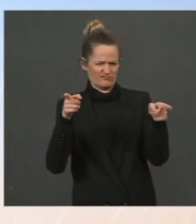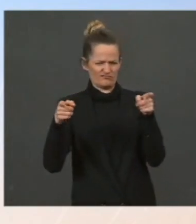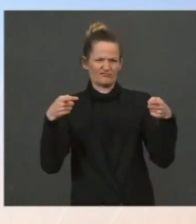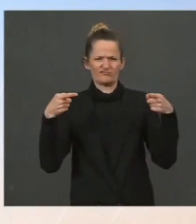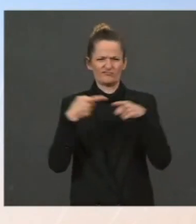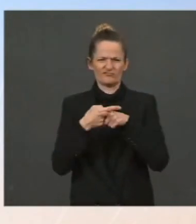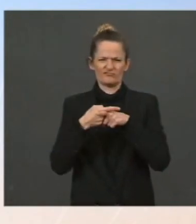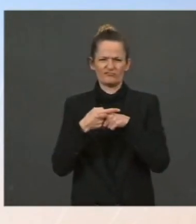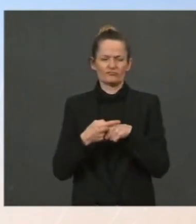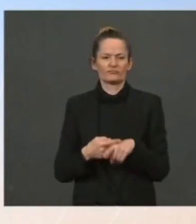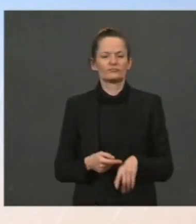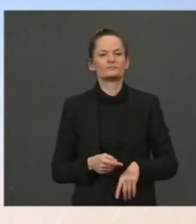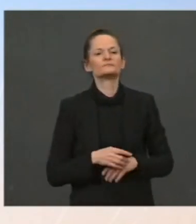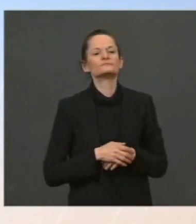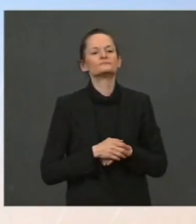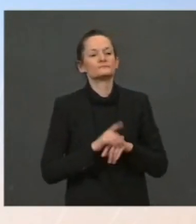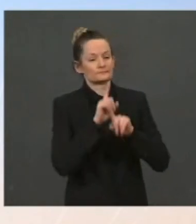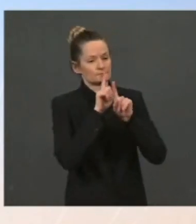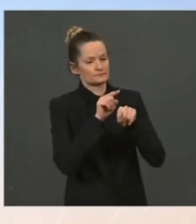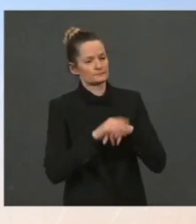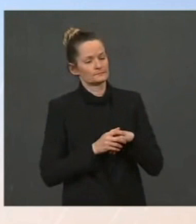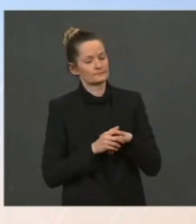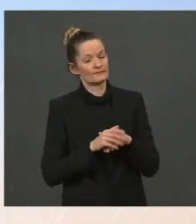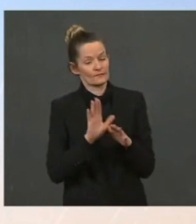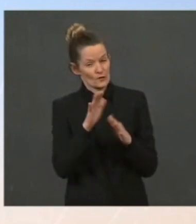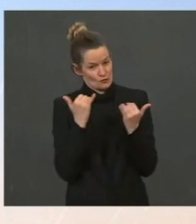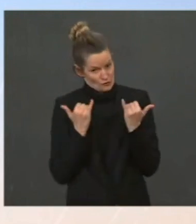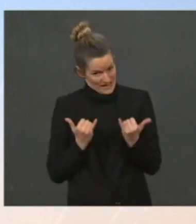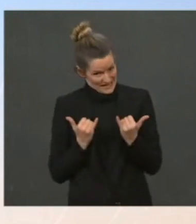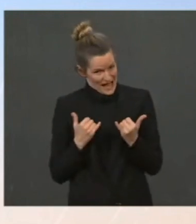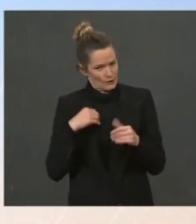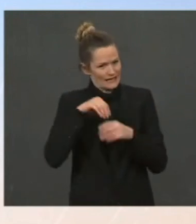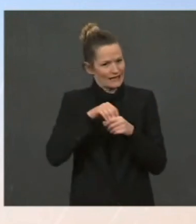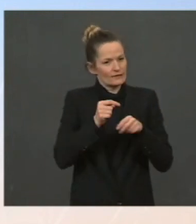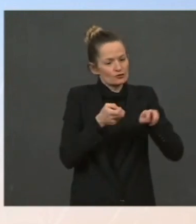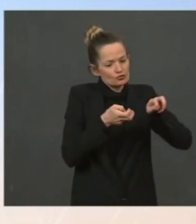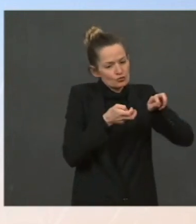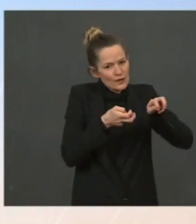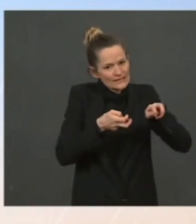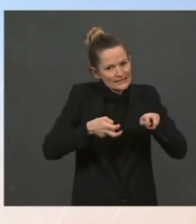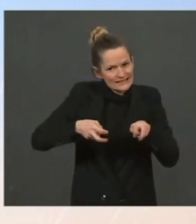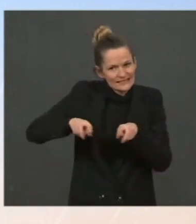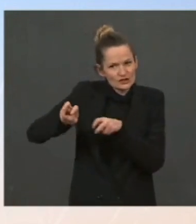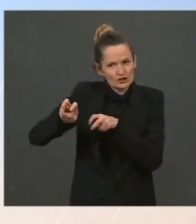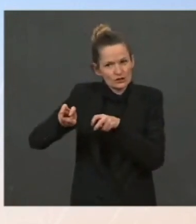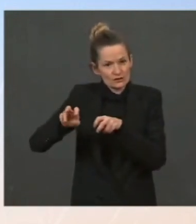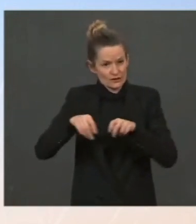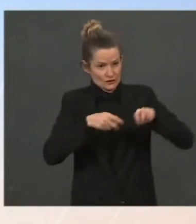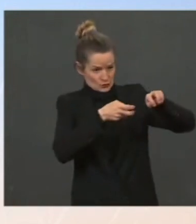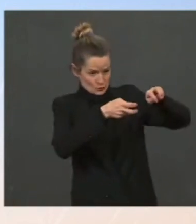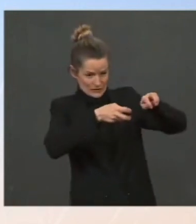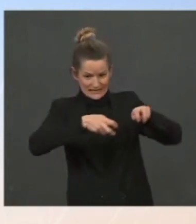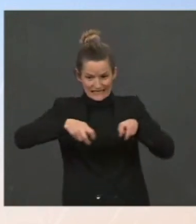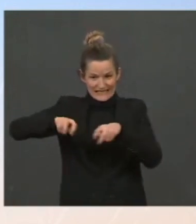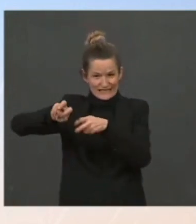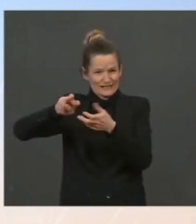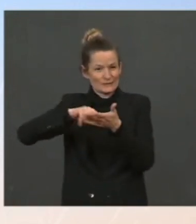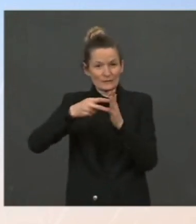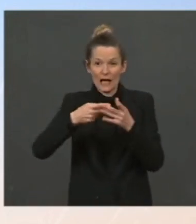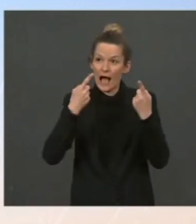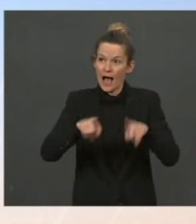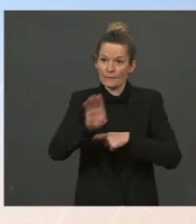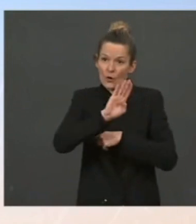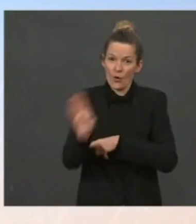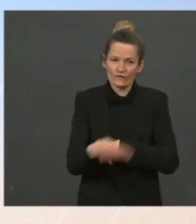And the transition does not happen overnight. And we recognize we're not going to flip a switch and be completely all clean because we haven't done the